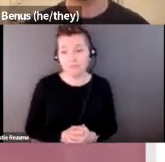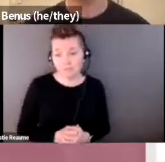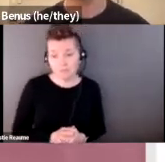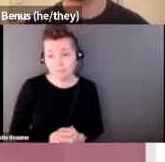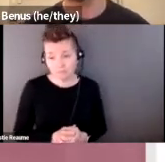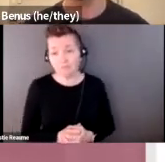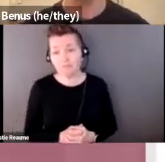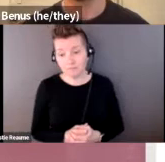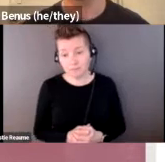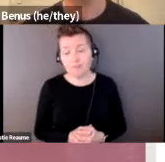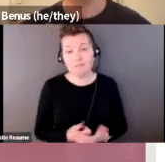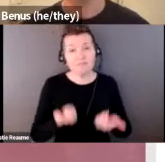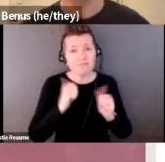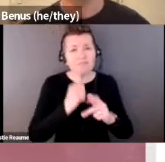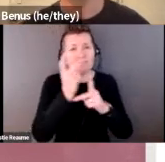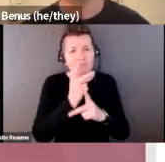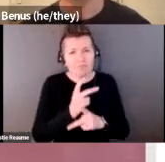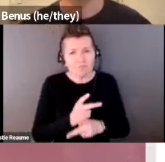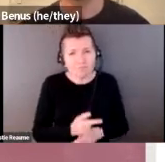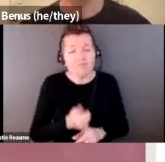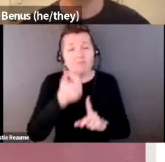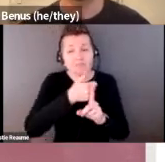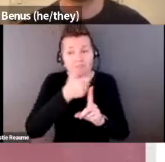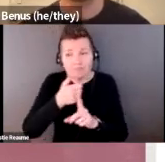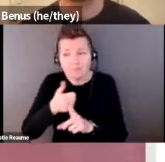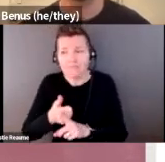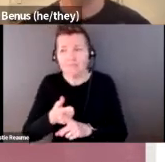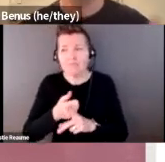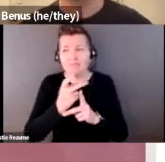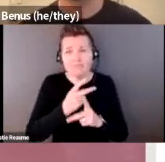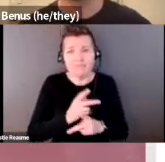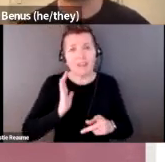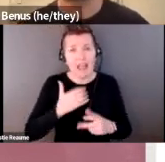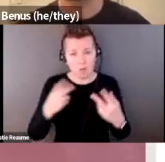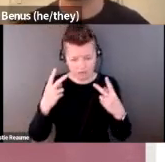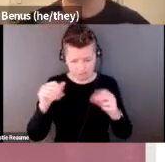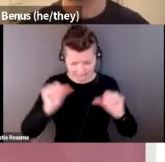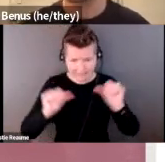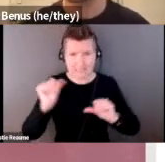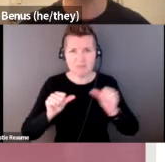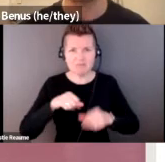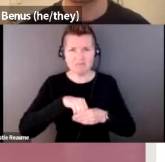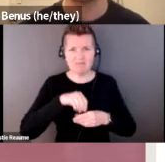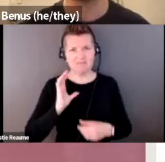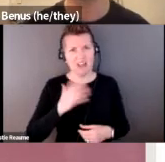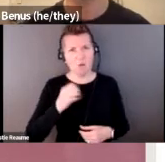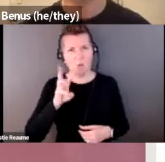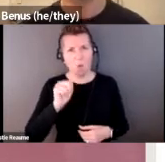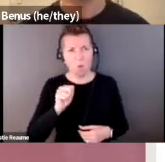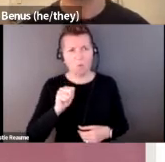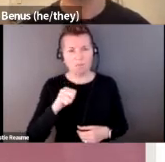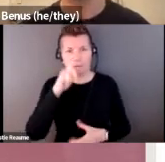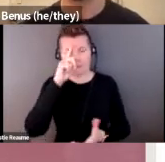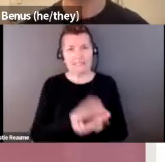figuring out what is available to each of us is just based on our own assessment of risk. And so this work is called